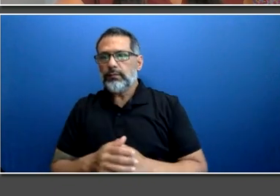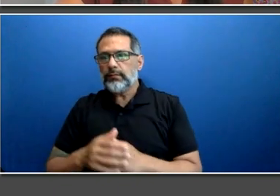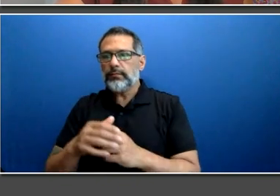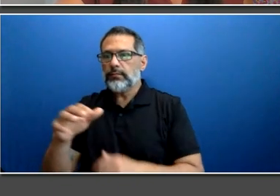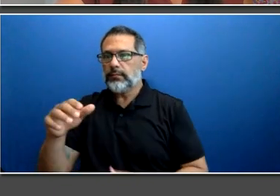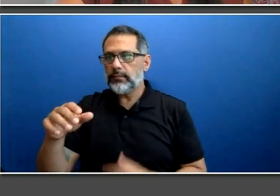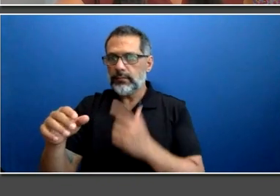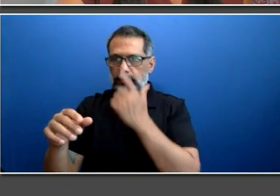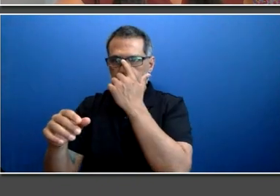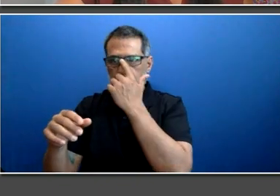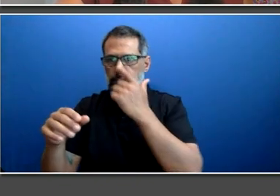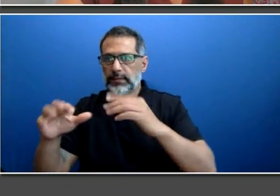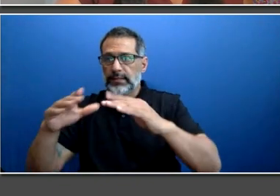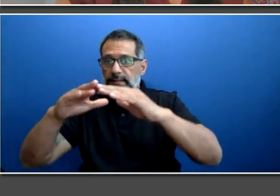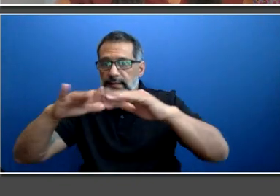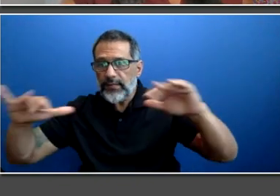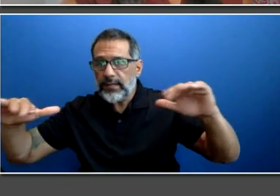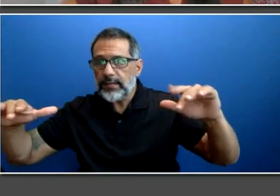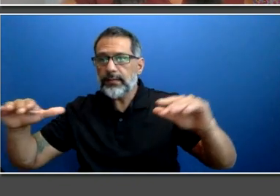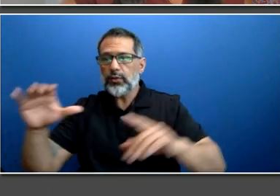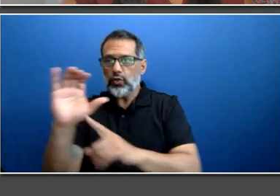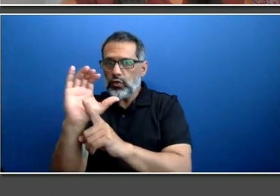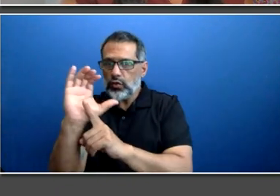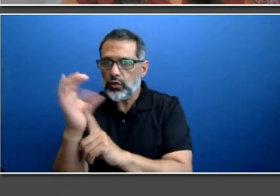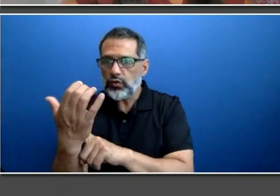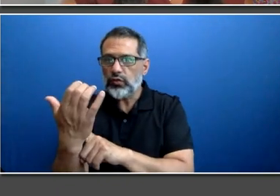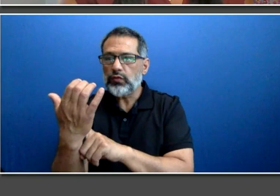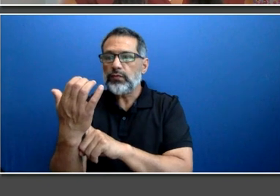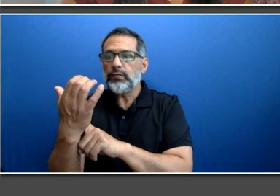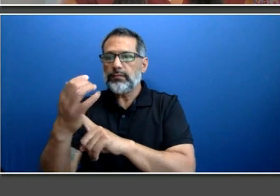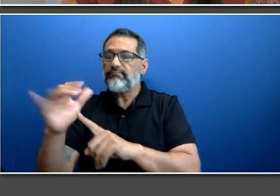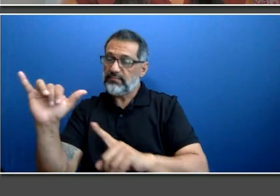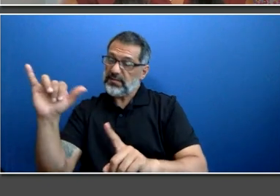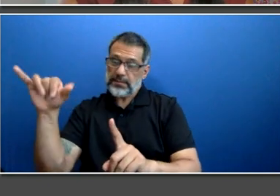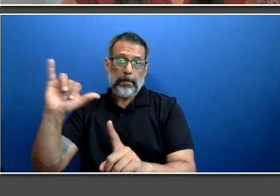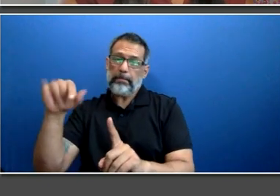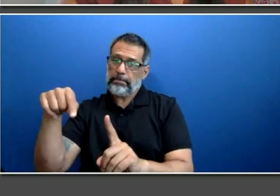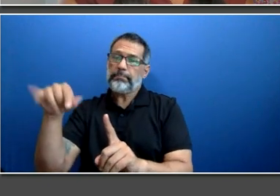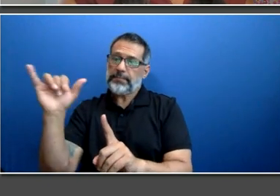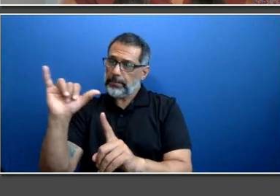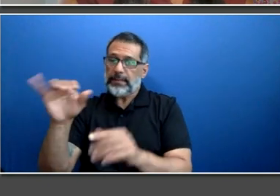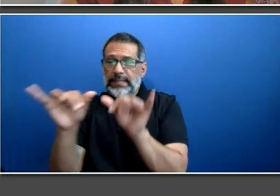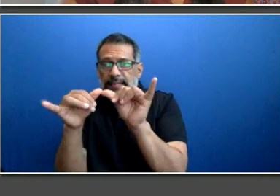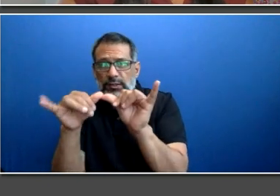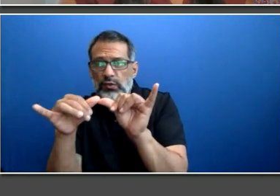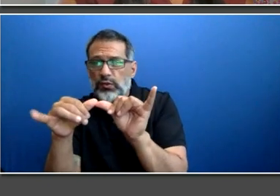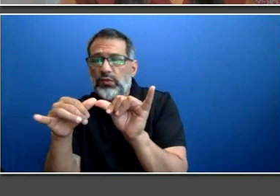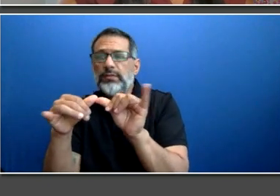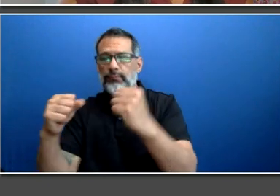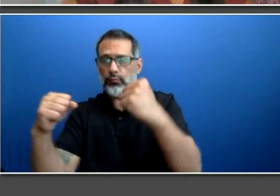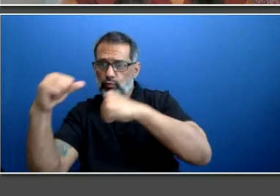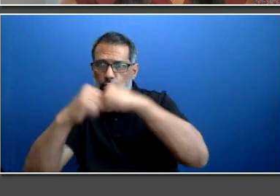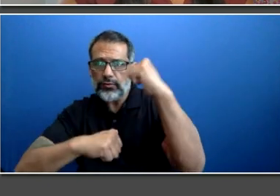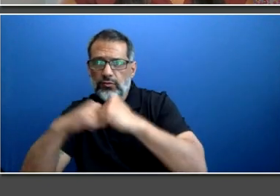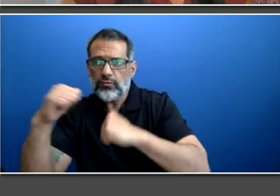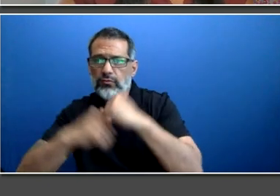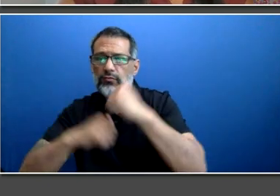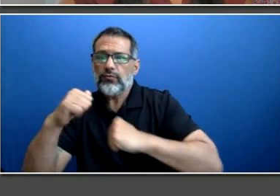well. And as you all know, various engineering and construction departments and infrastructure departments.